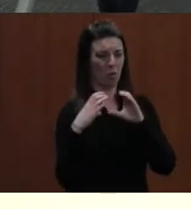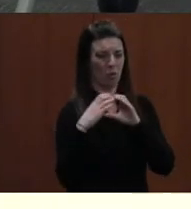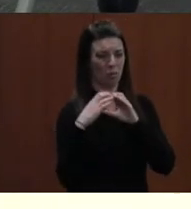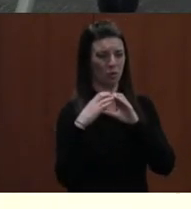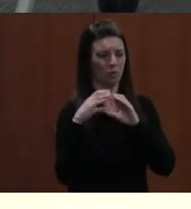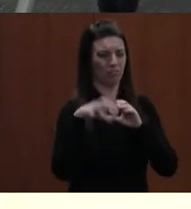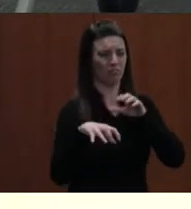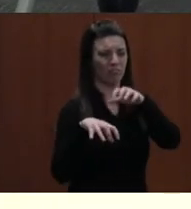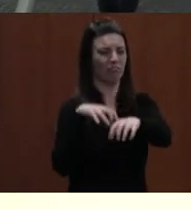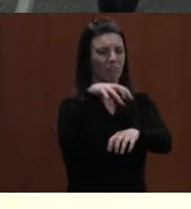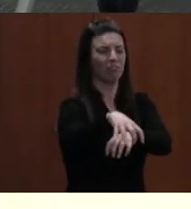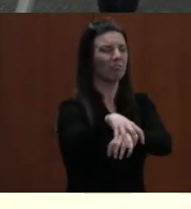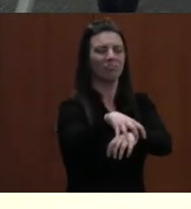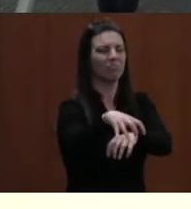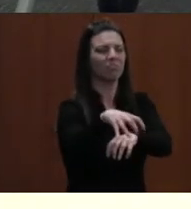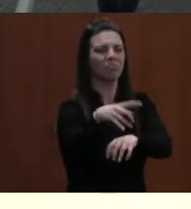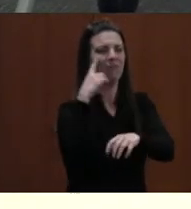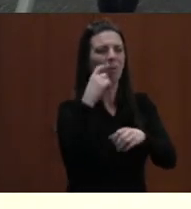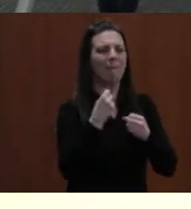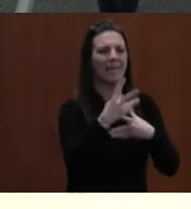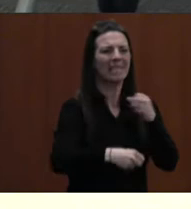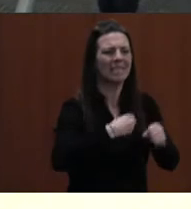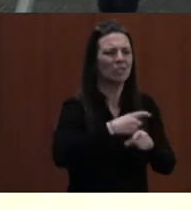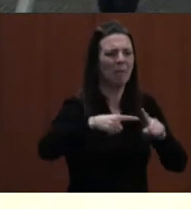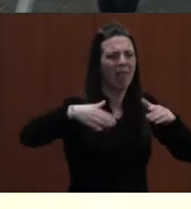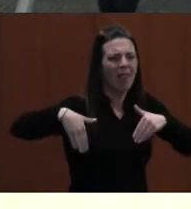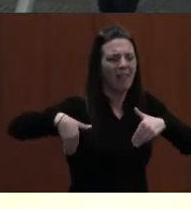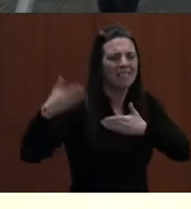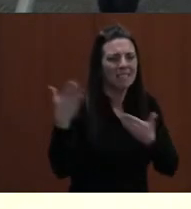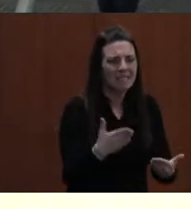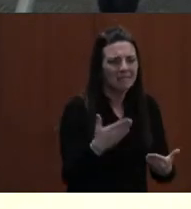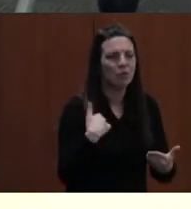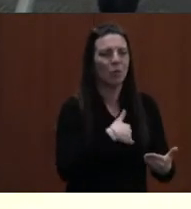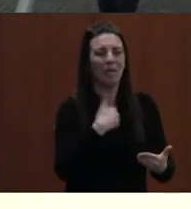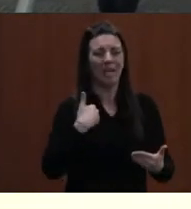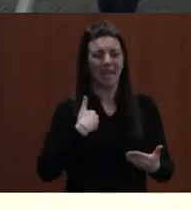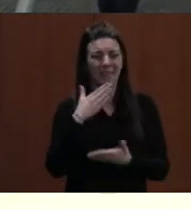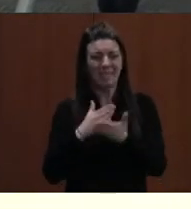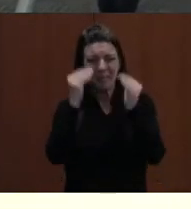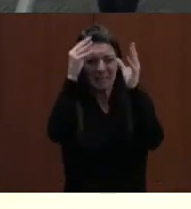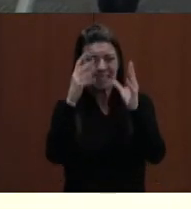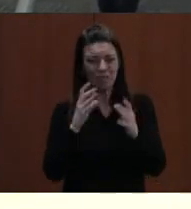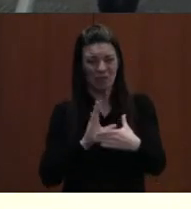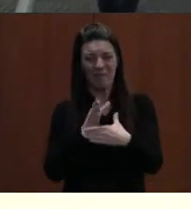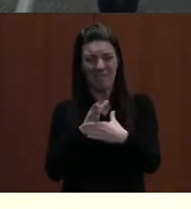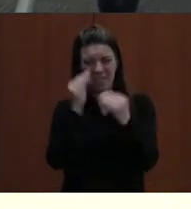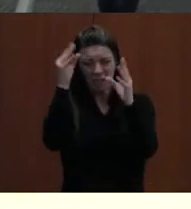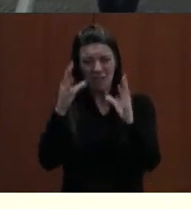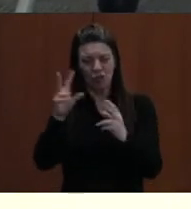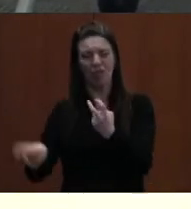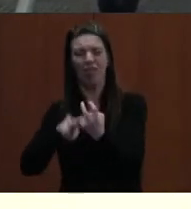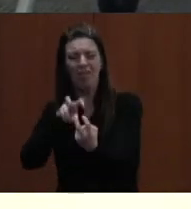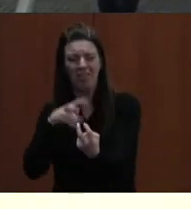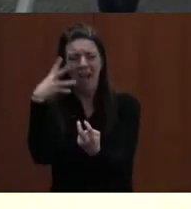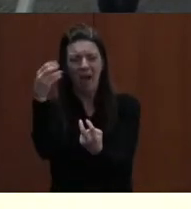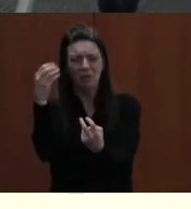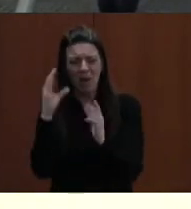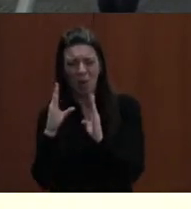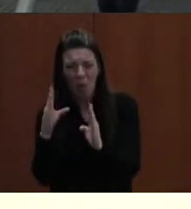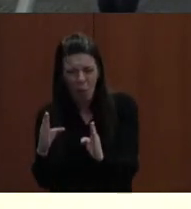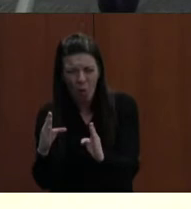we have yet to see a single portable delivered. We currently have intervention teachers teaching in hallways and outside of bathrooms. Our school